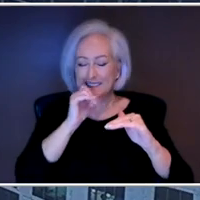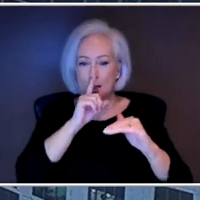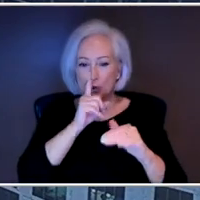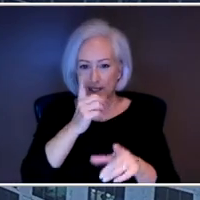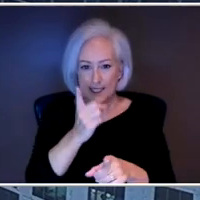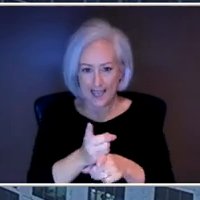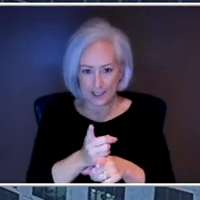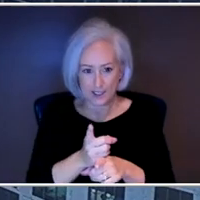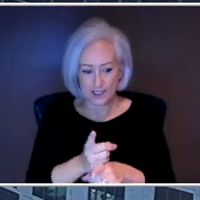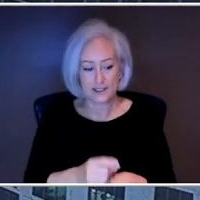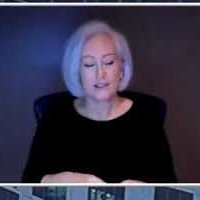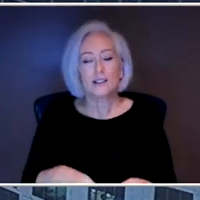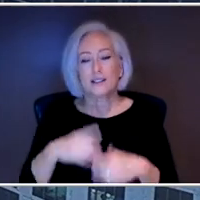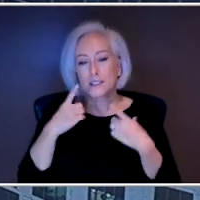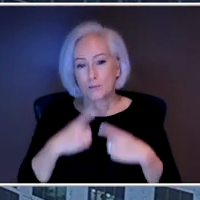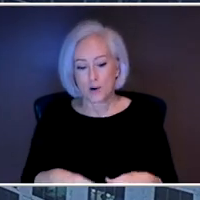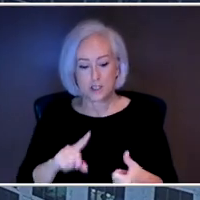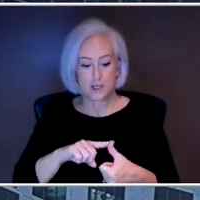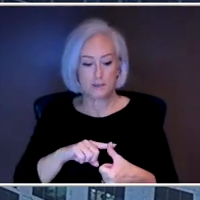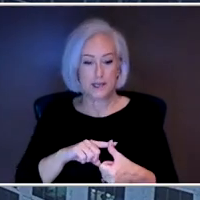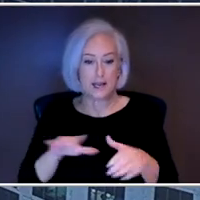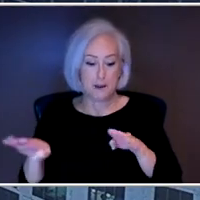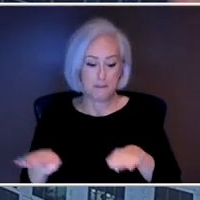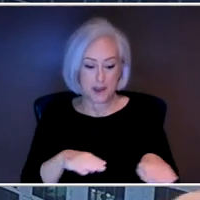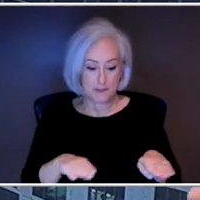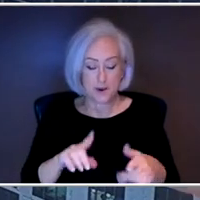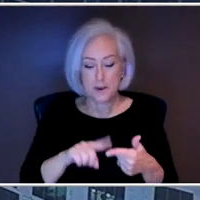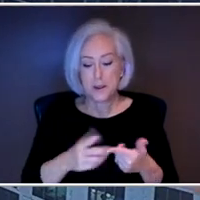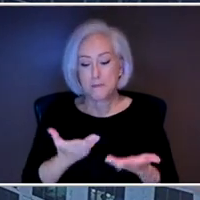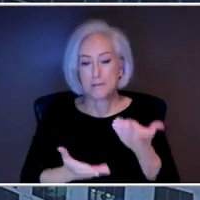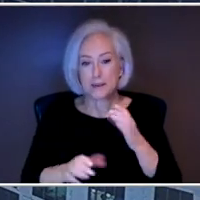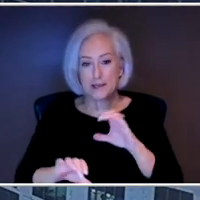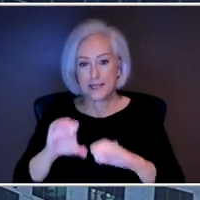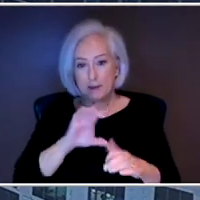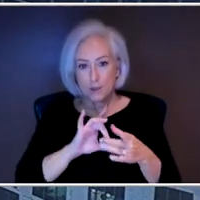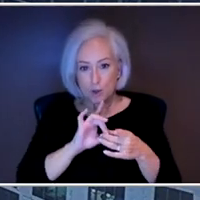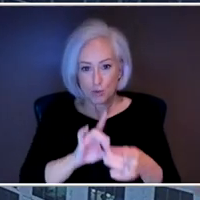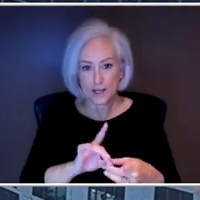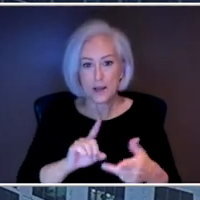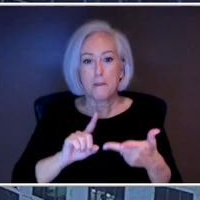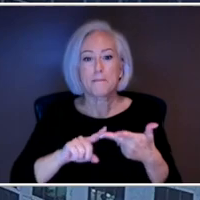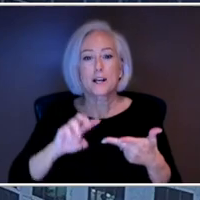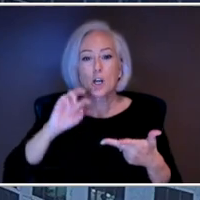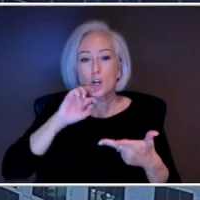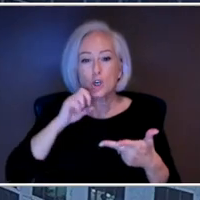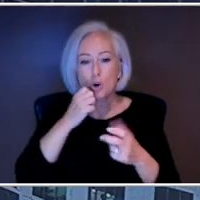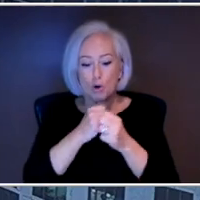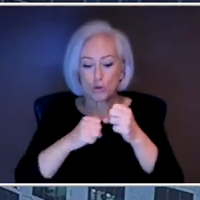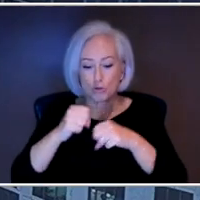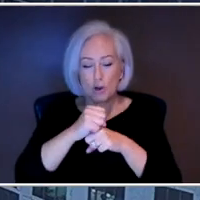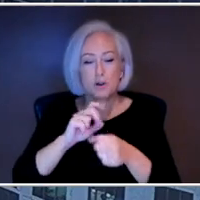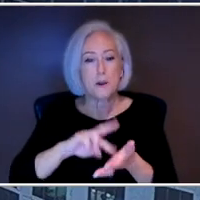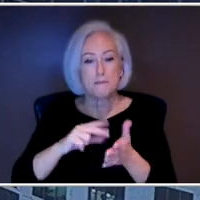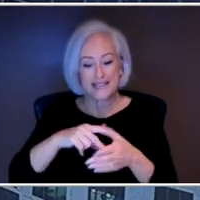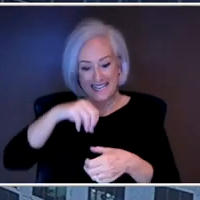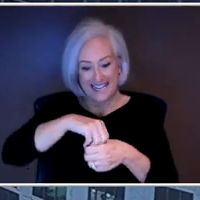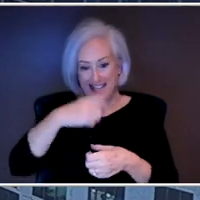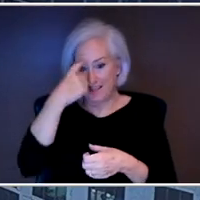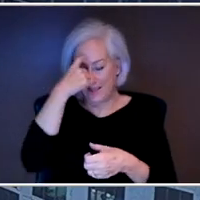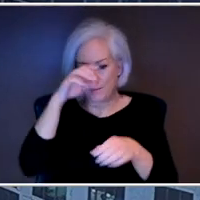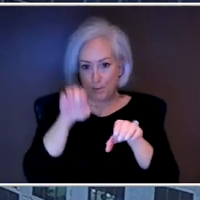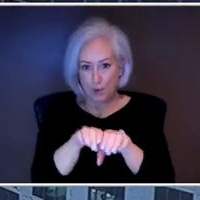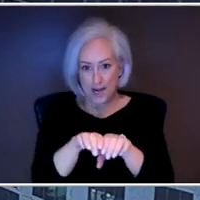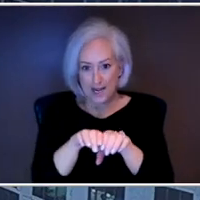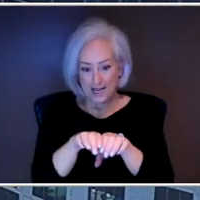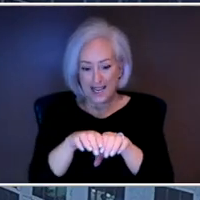it's behavioral. There may be some chemical imbalances to it. But it's also neuro structural, right? So you have areas of your brain that actually stop functioning or decrease functioning